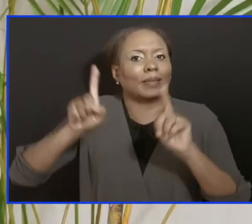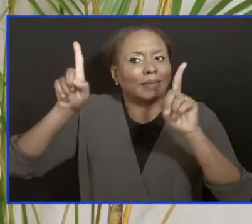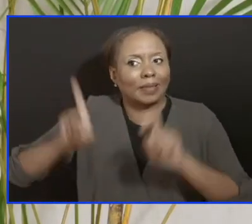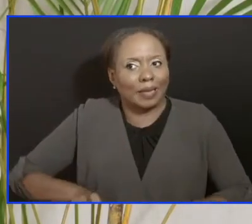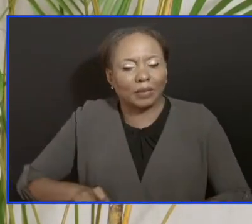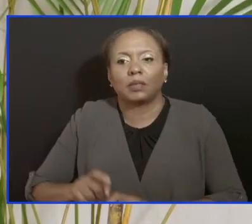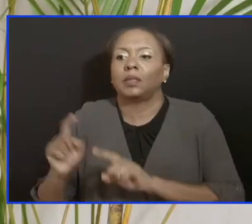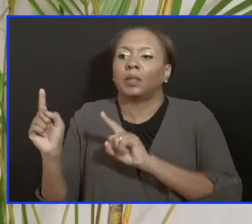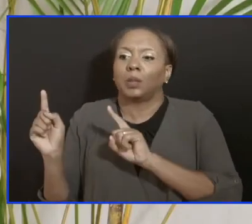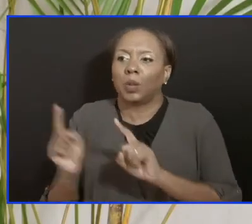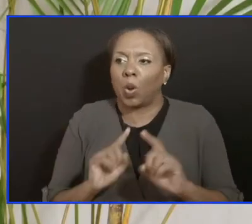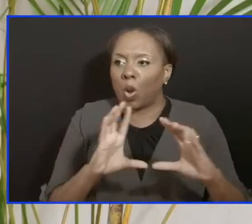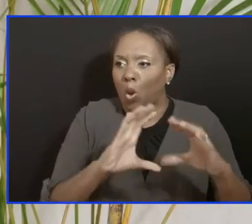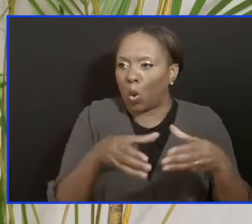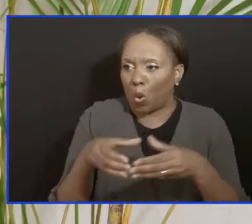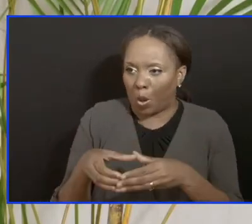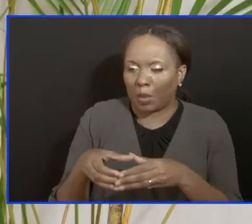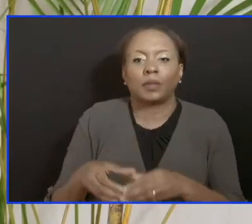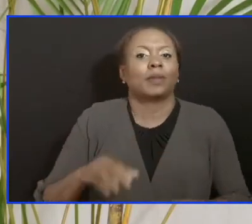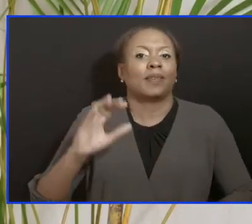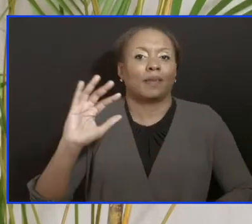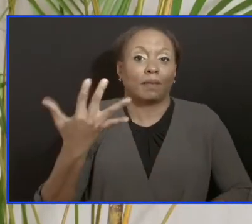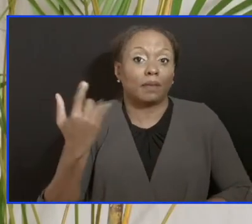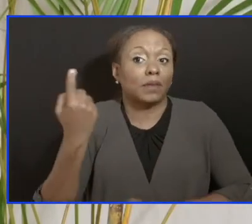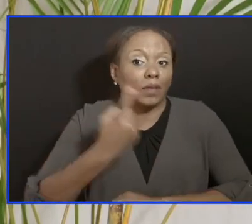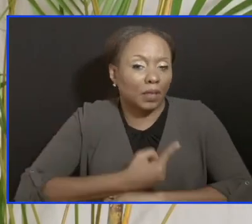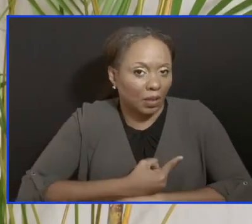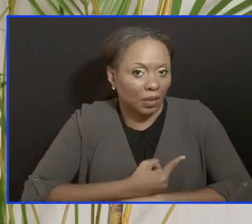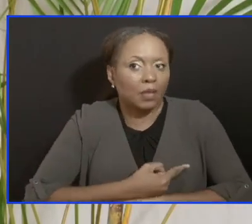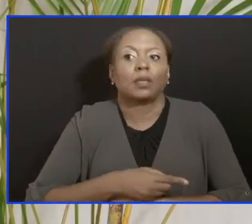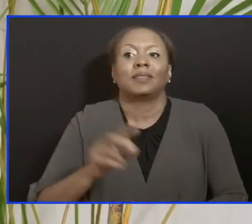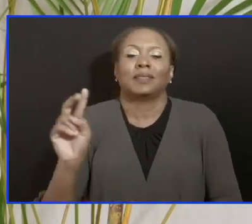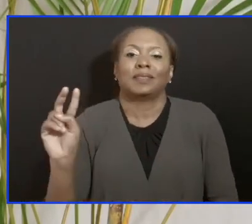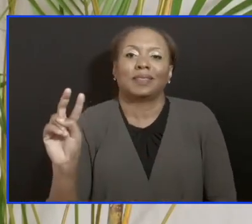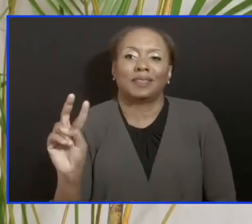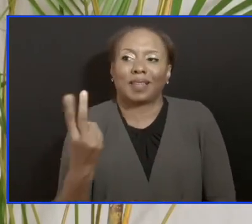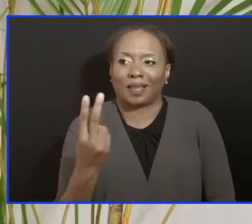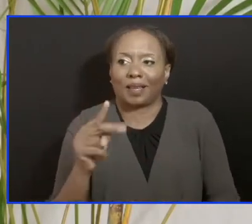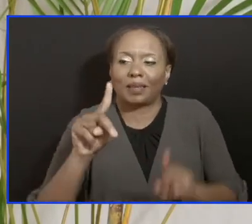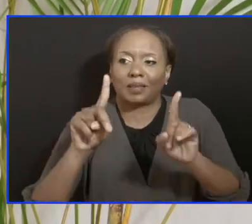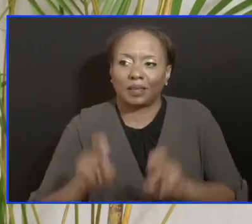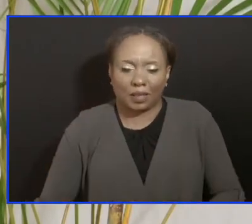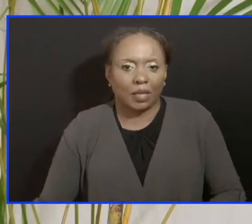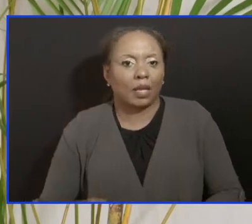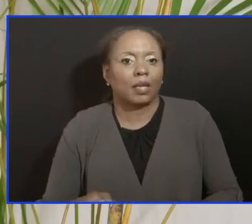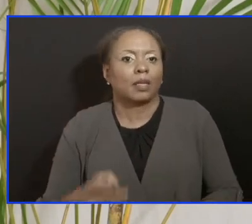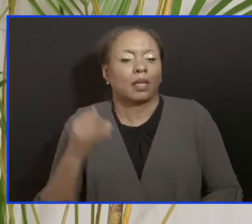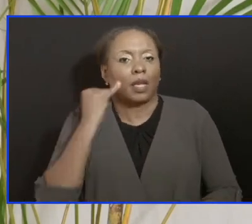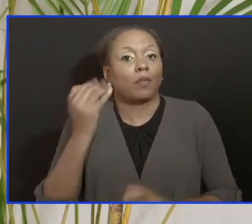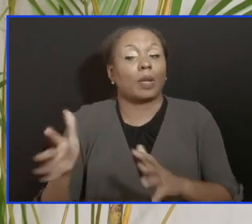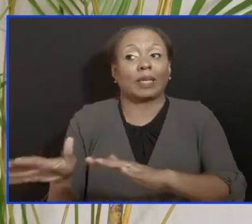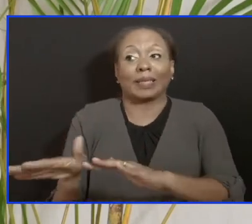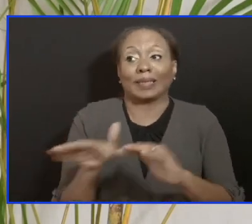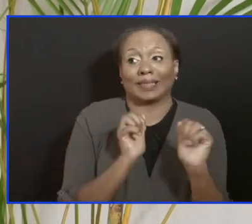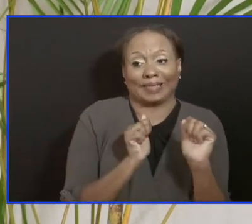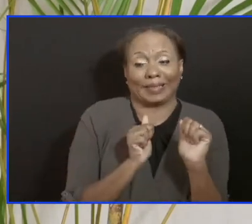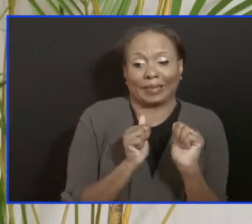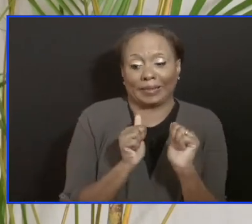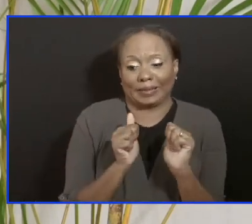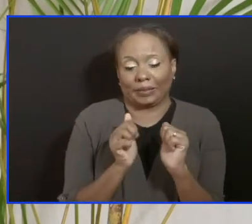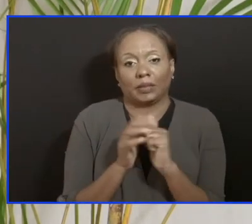would go to quarantine. And then on day five, they will have to do a second test or an exit test to be able to leave quarantine.